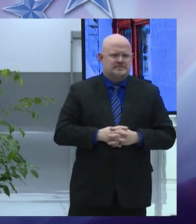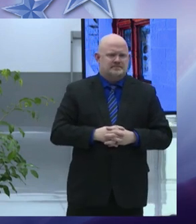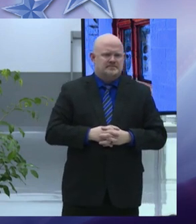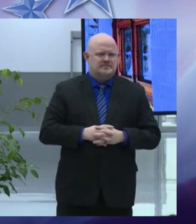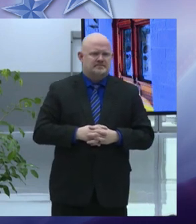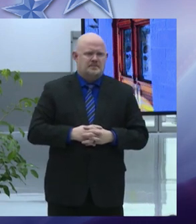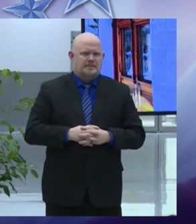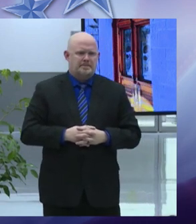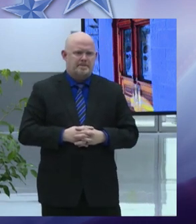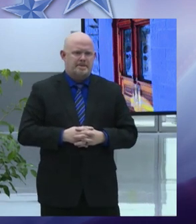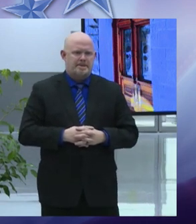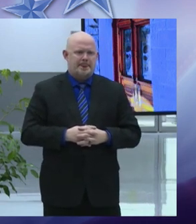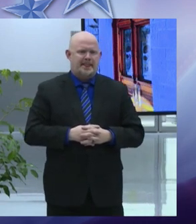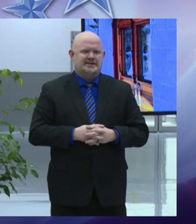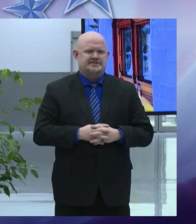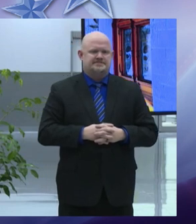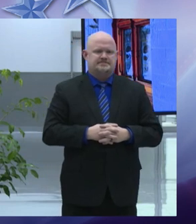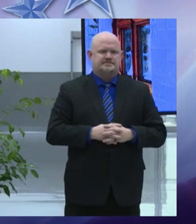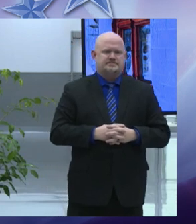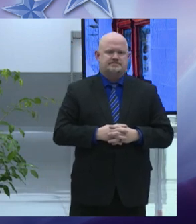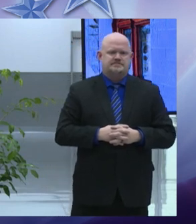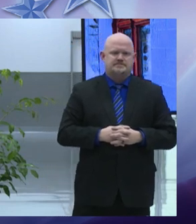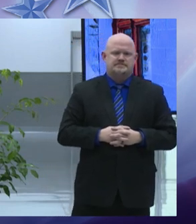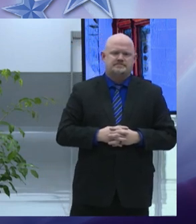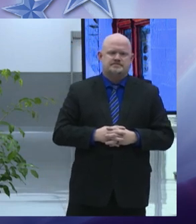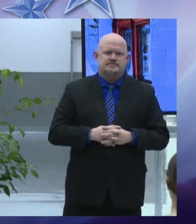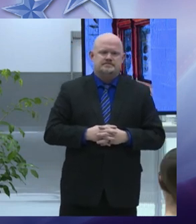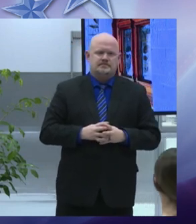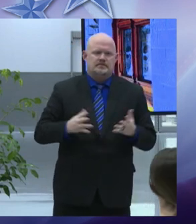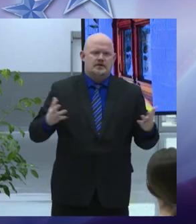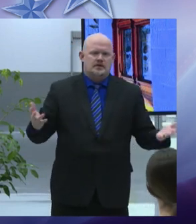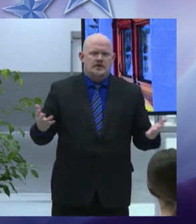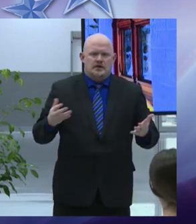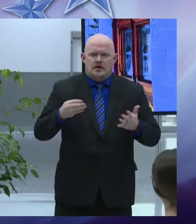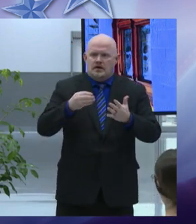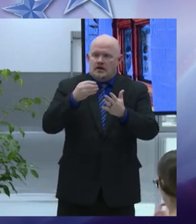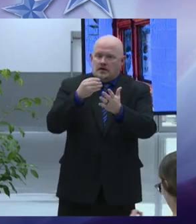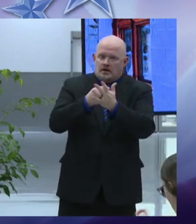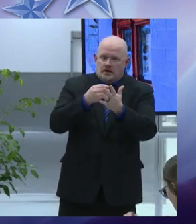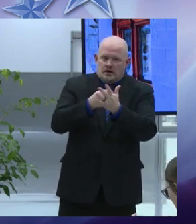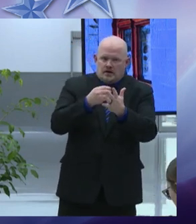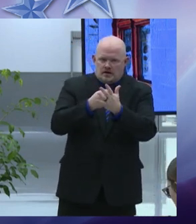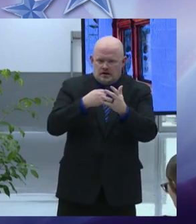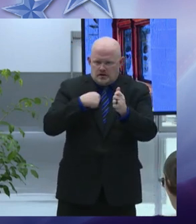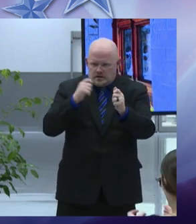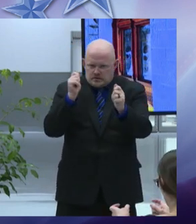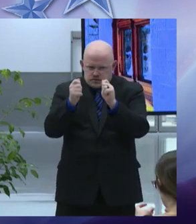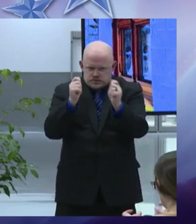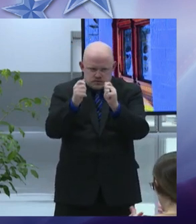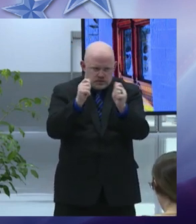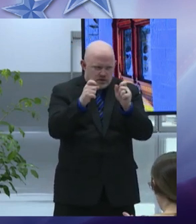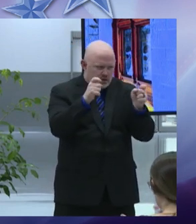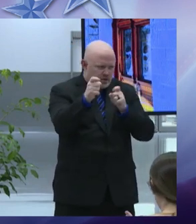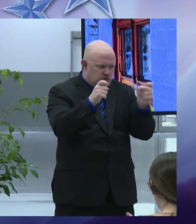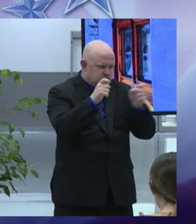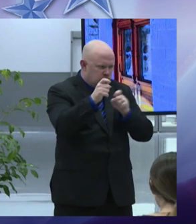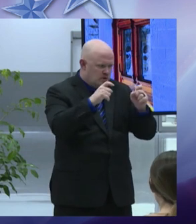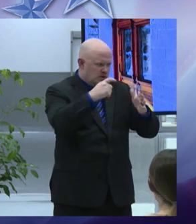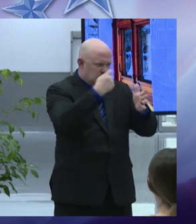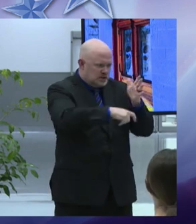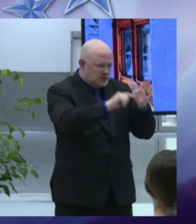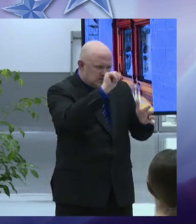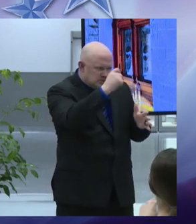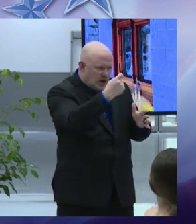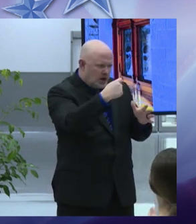the stronger fund balance has afforded us more time to fix our structural deficit control expenses and increase revenue to